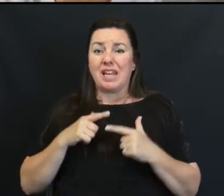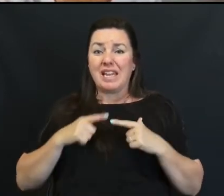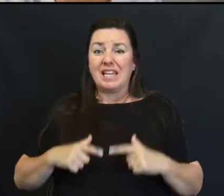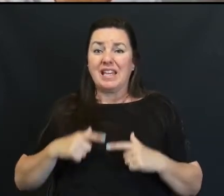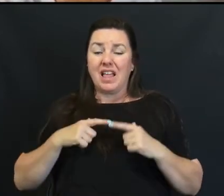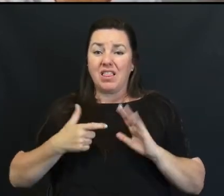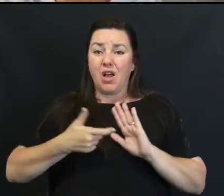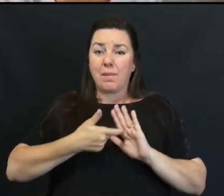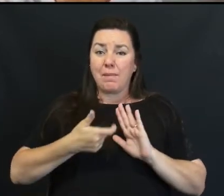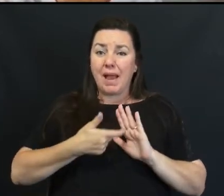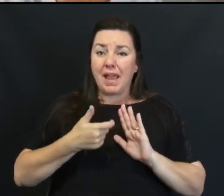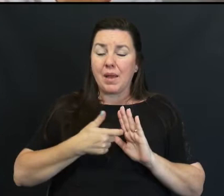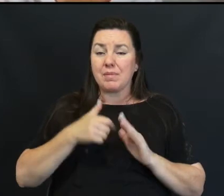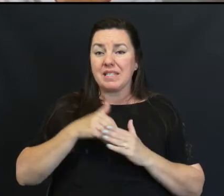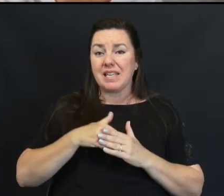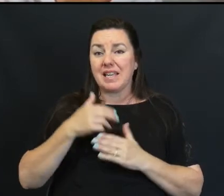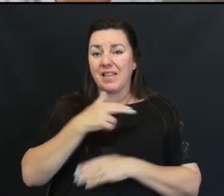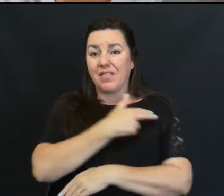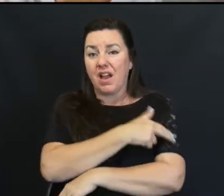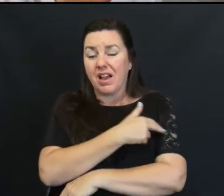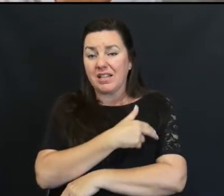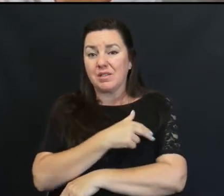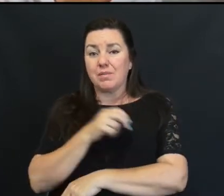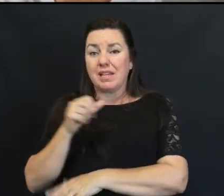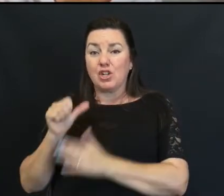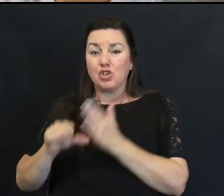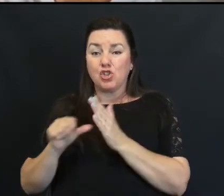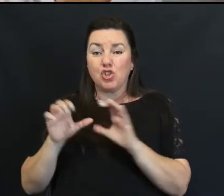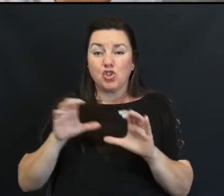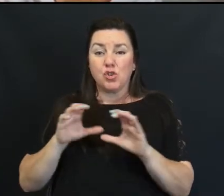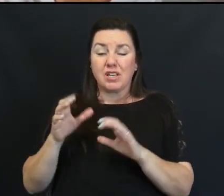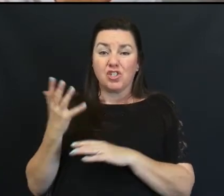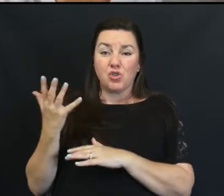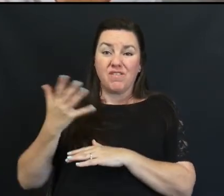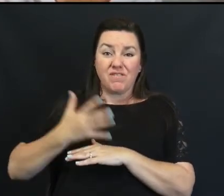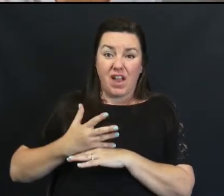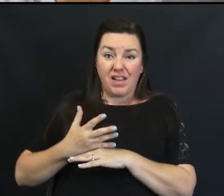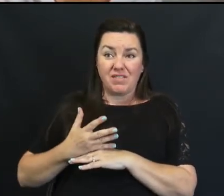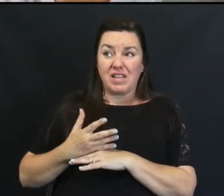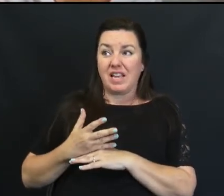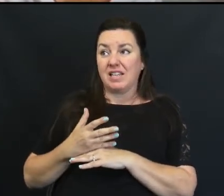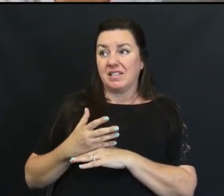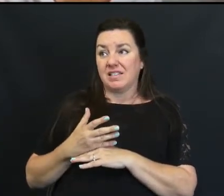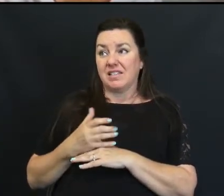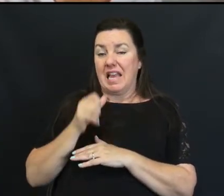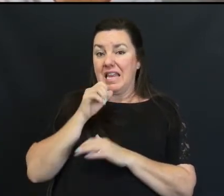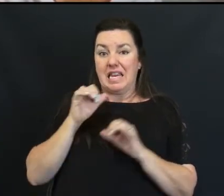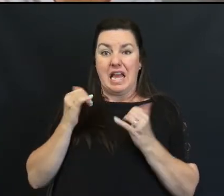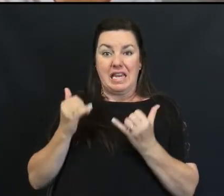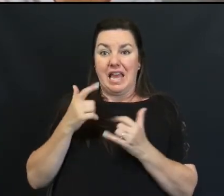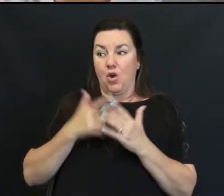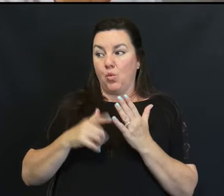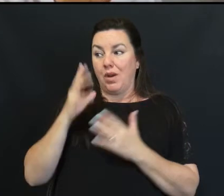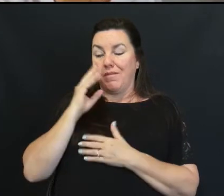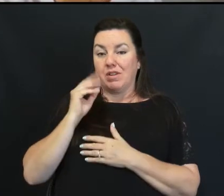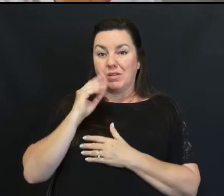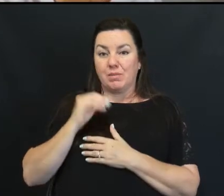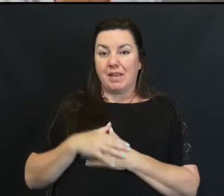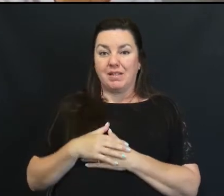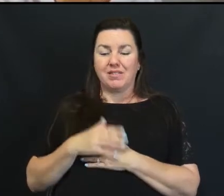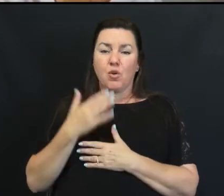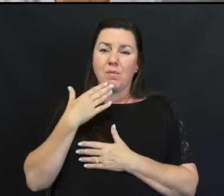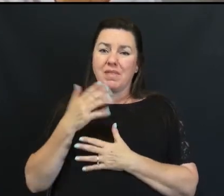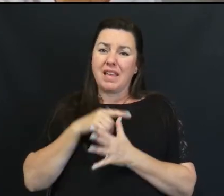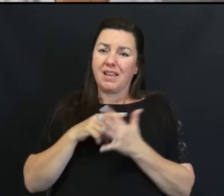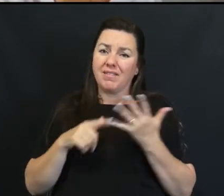biopsy In the Hospital Surgeon was Able to Do it In five Days And not How long It's been During this COVID I'm